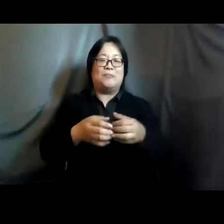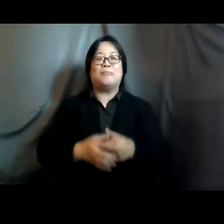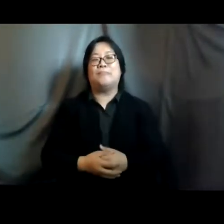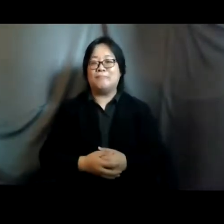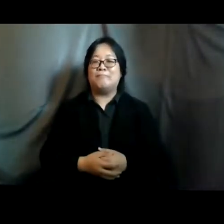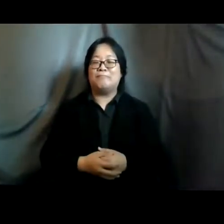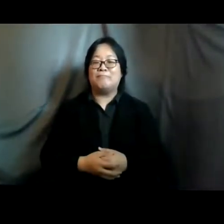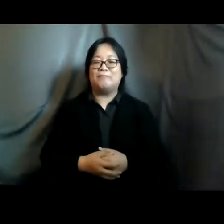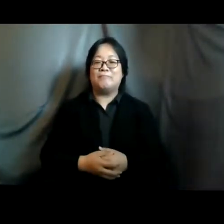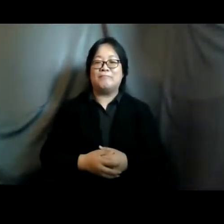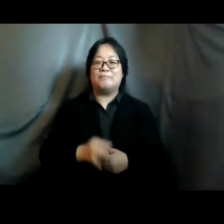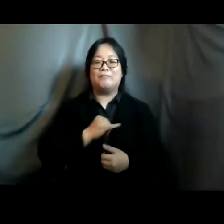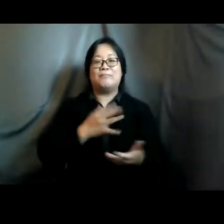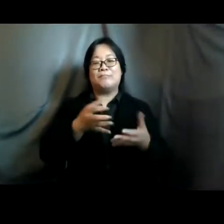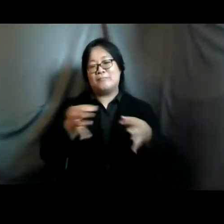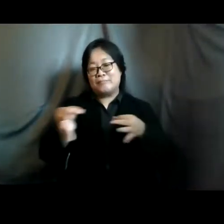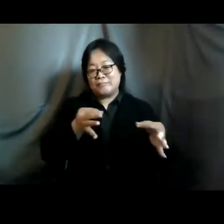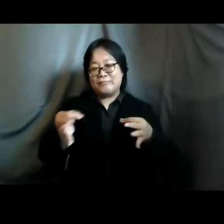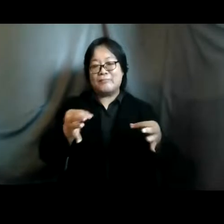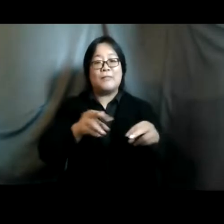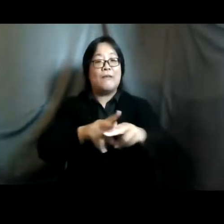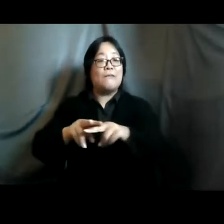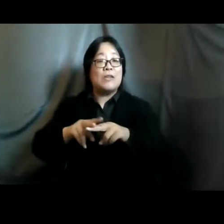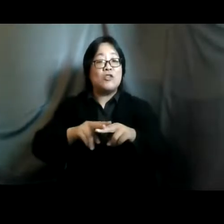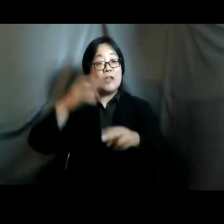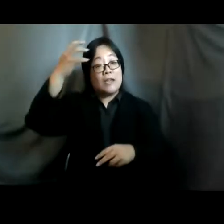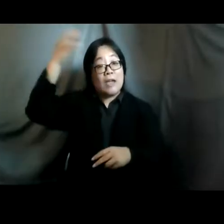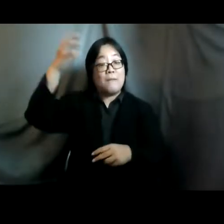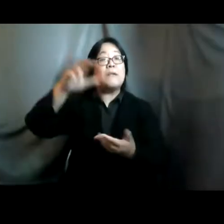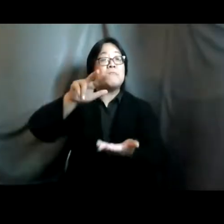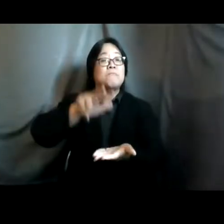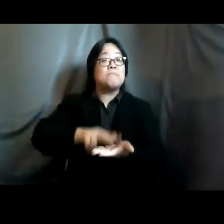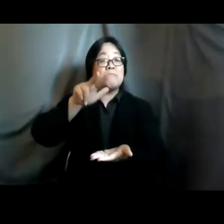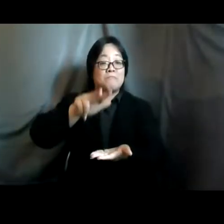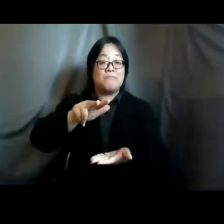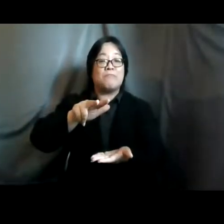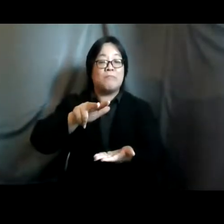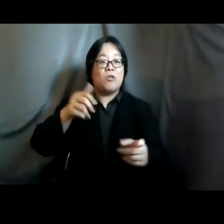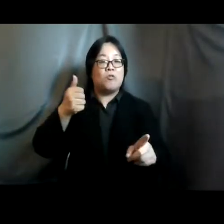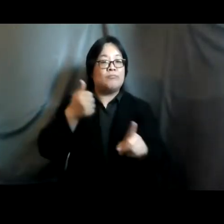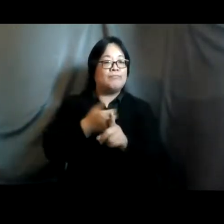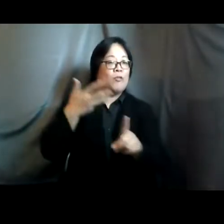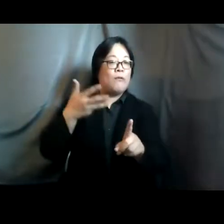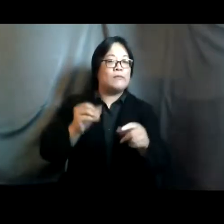i would like to highlight that the fijian government recognizes that the gendered impact of kobe 19